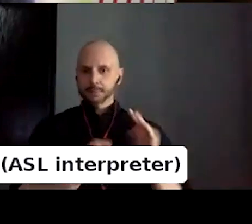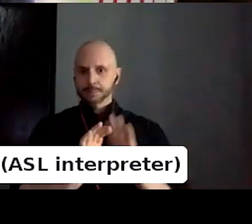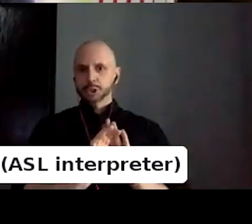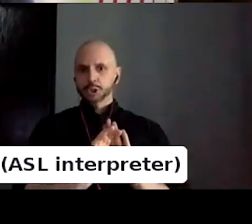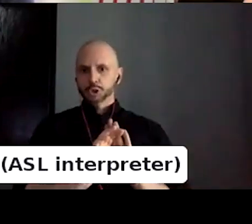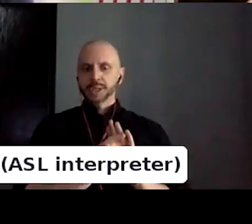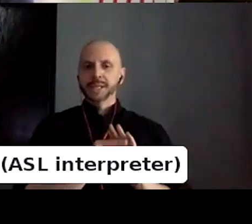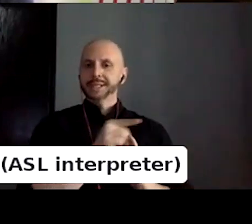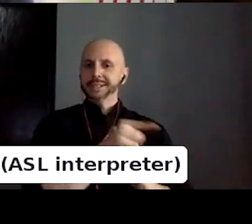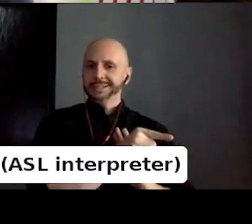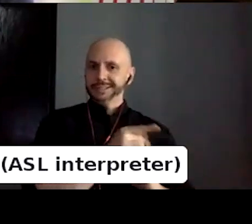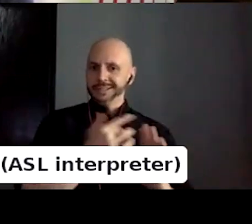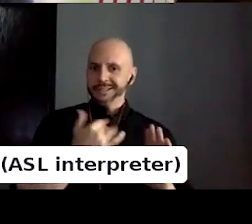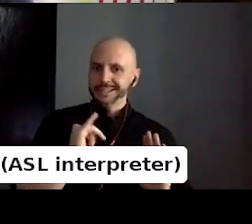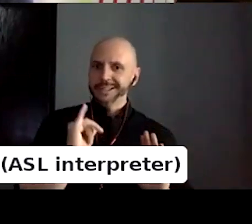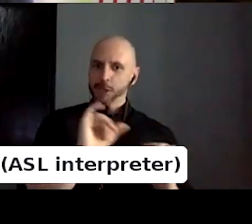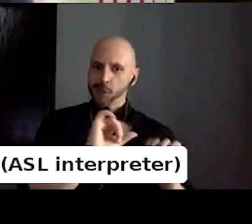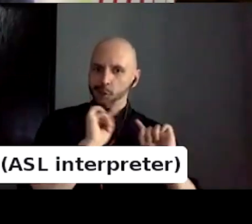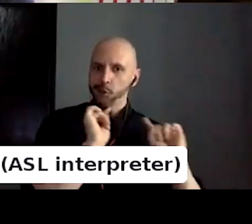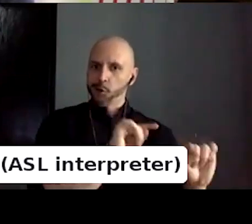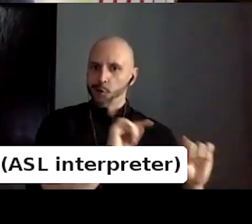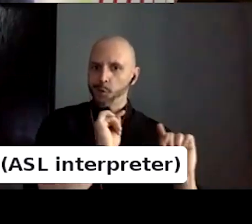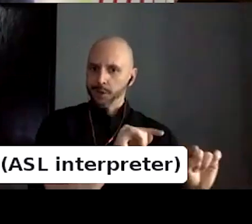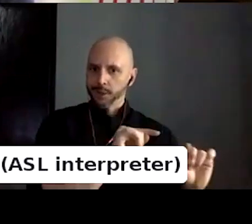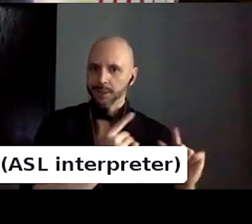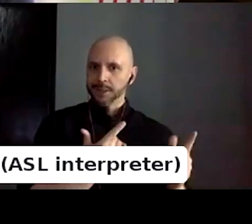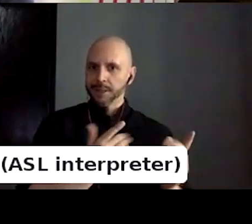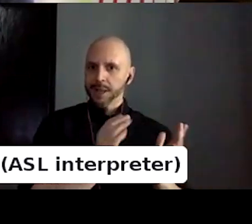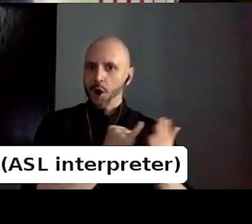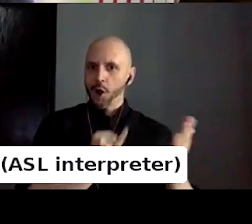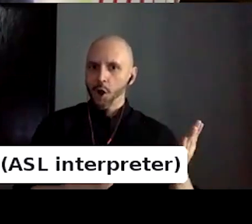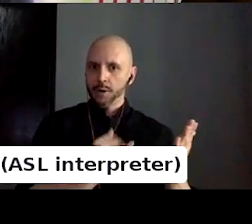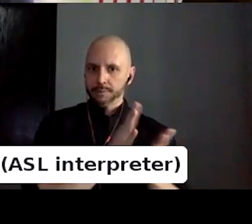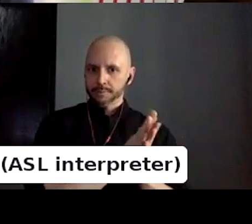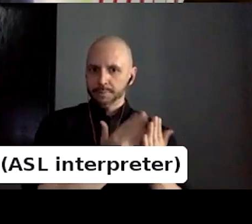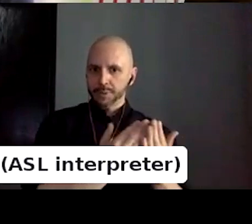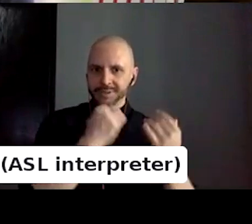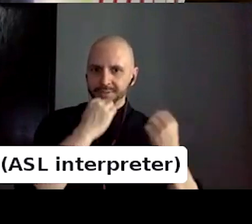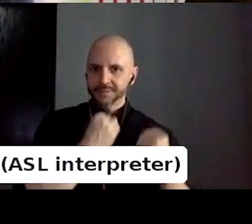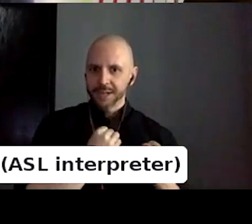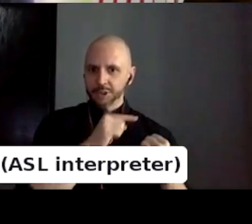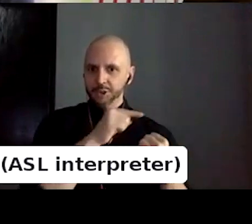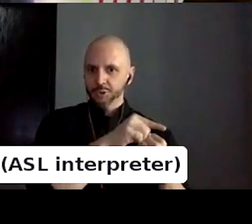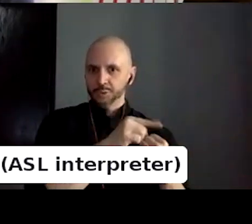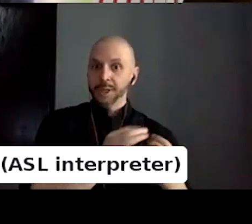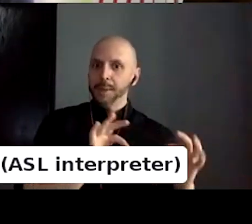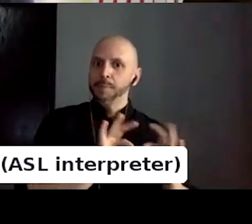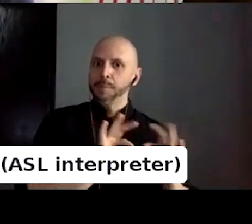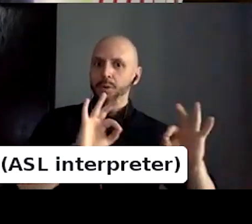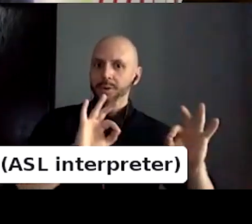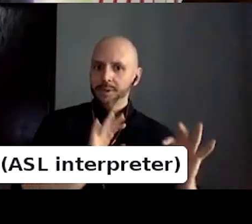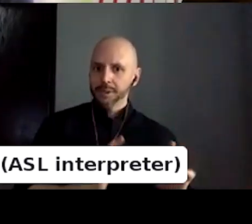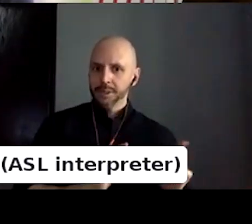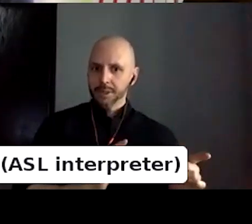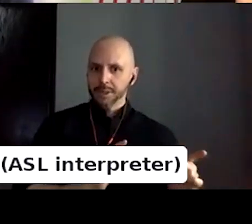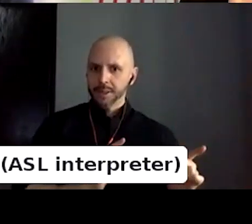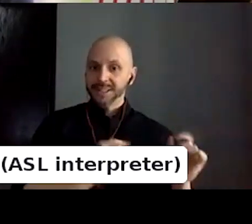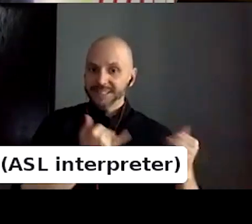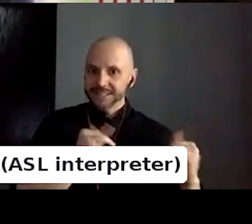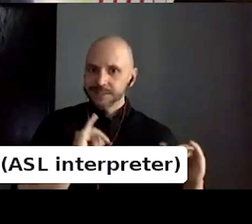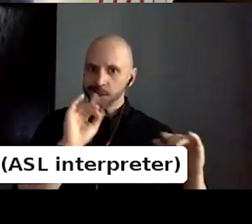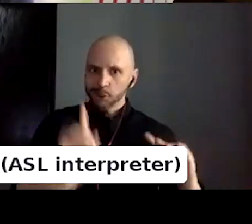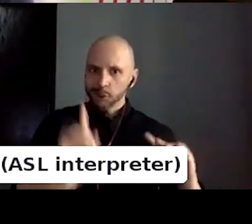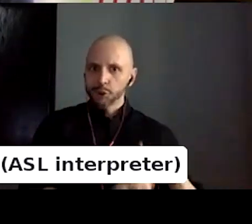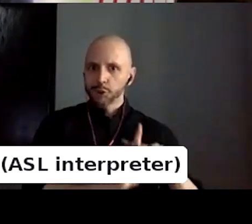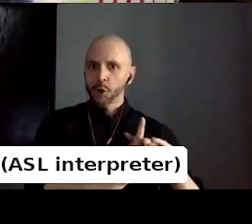lecture about art books, still deciding that at this time in their lives, it's important enough to take the risk to attend this, which I felt, and it